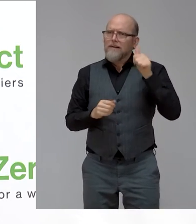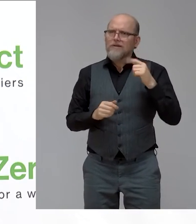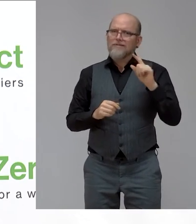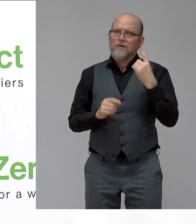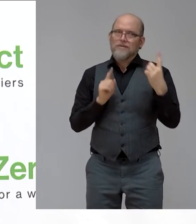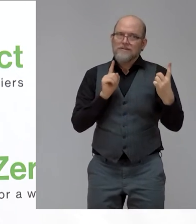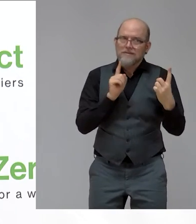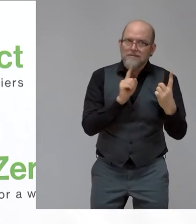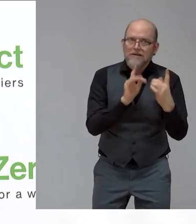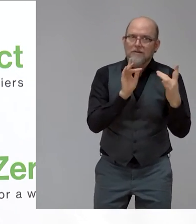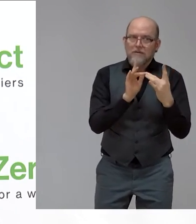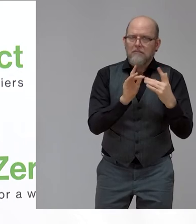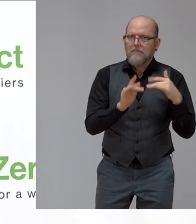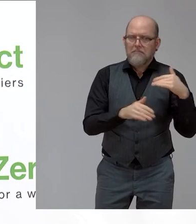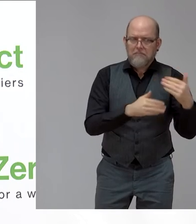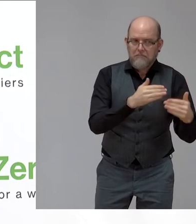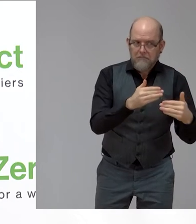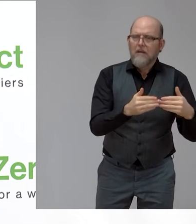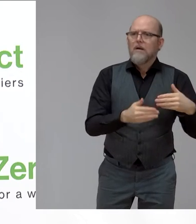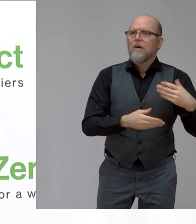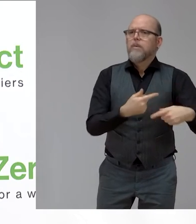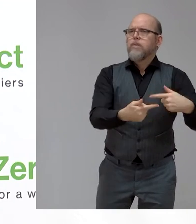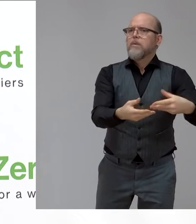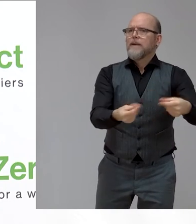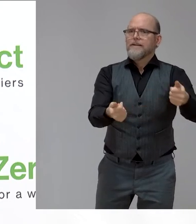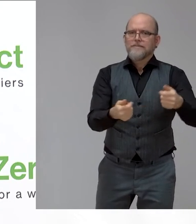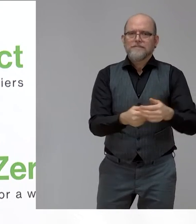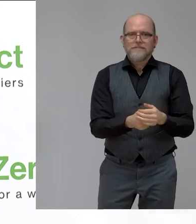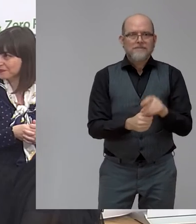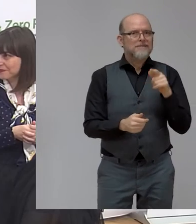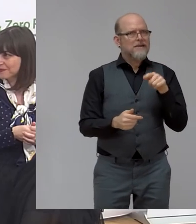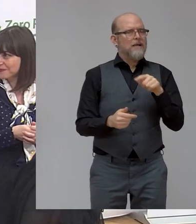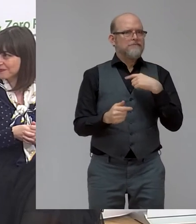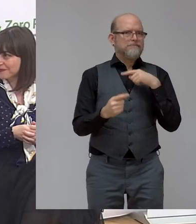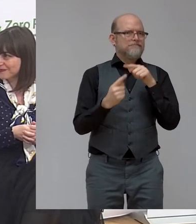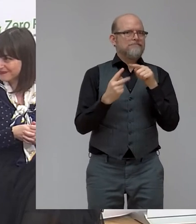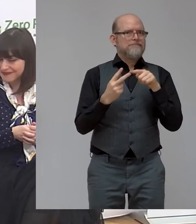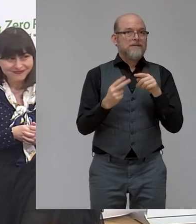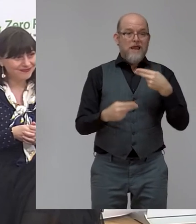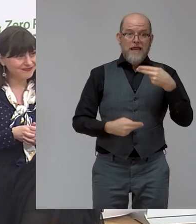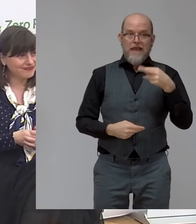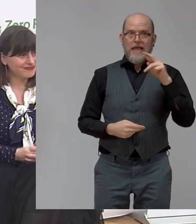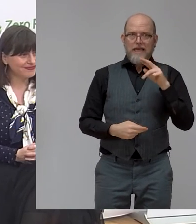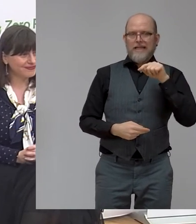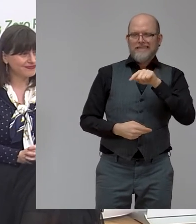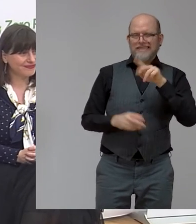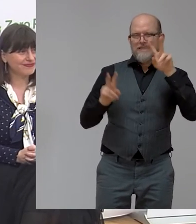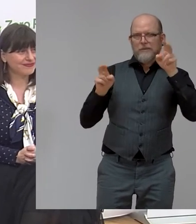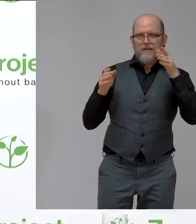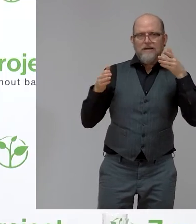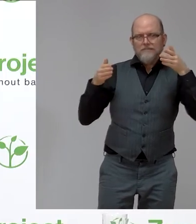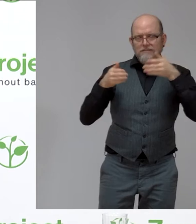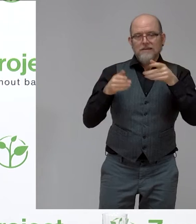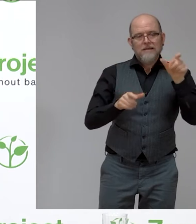actions and your agenda at the end of the day for the human capital function. Very good. Thank you so much. We would like to